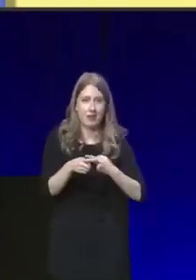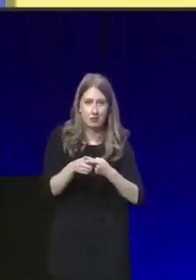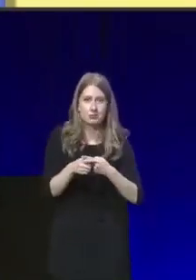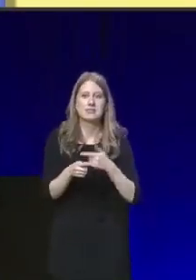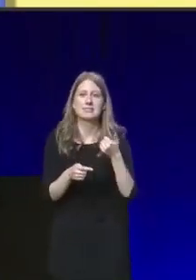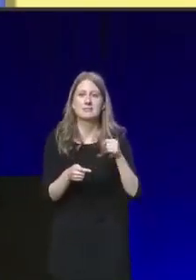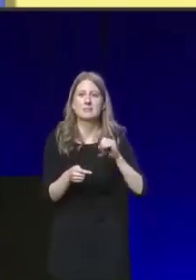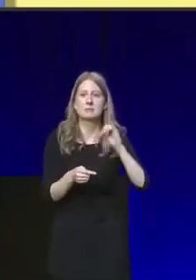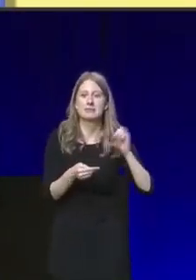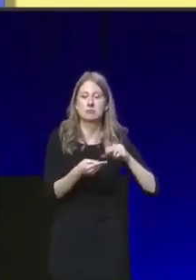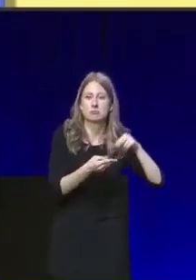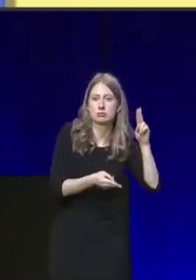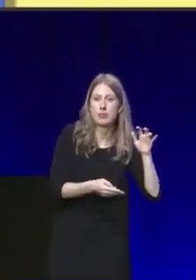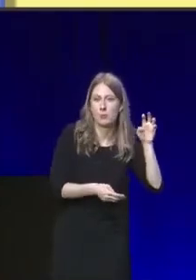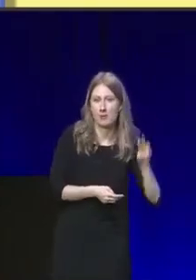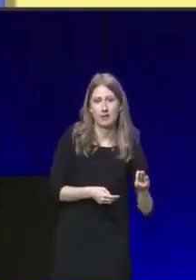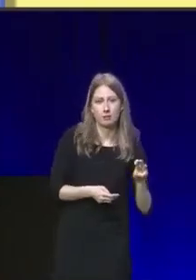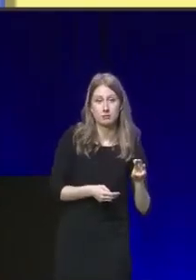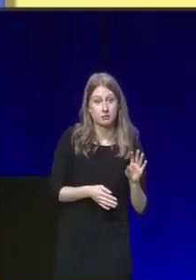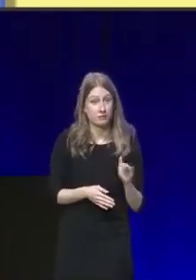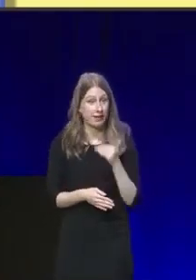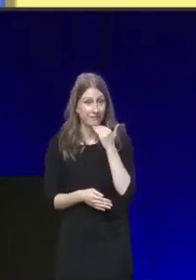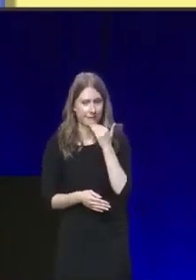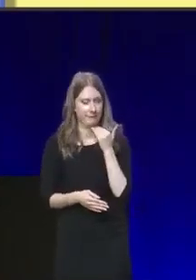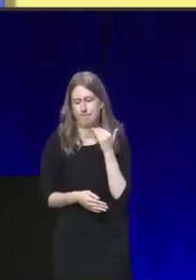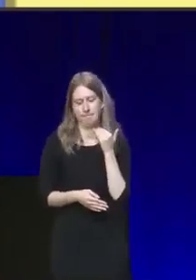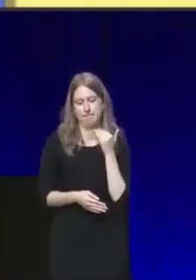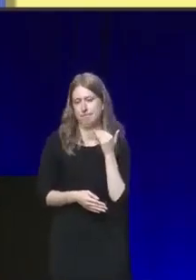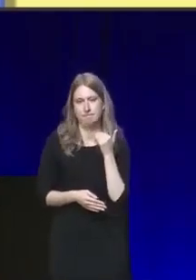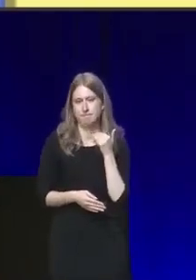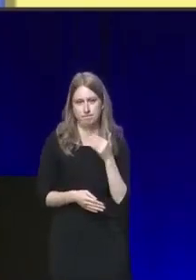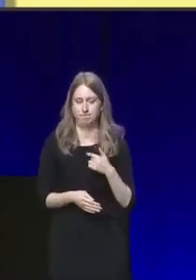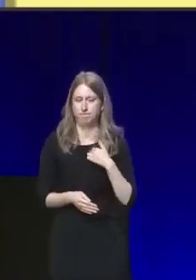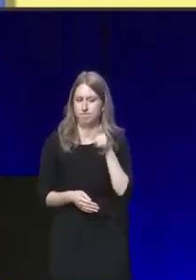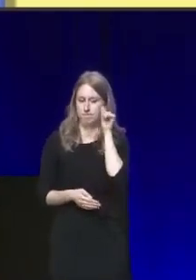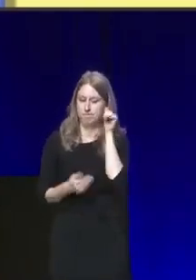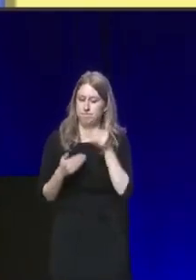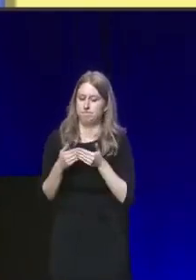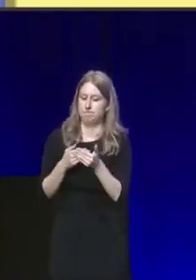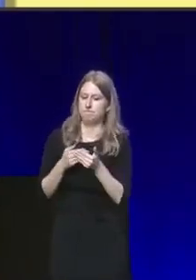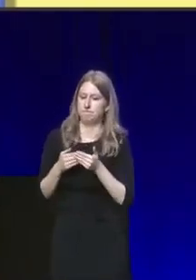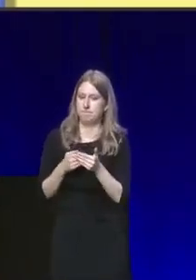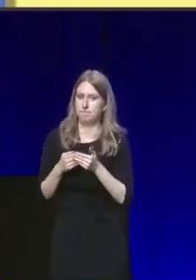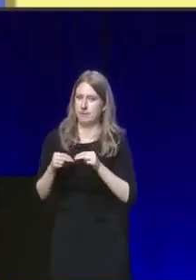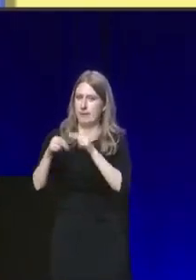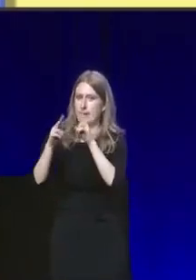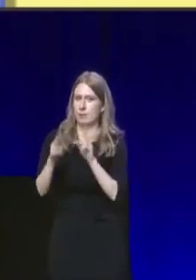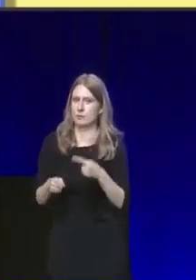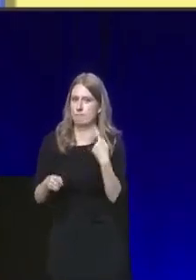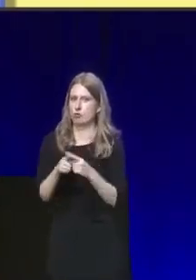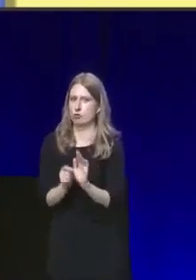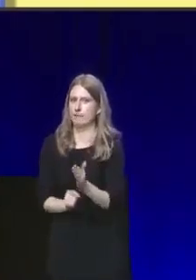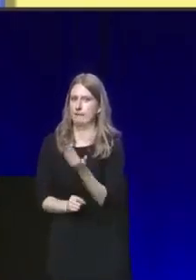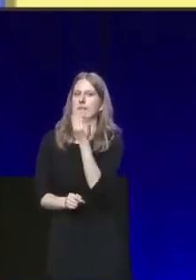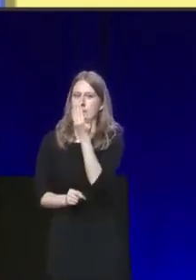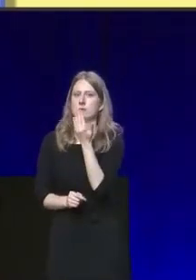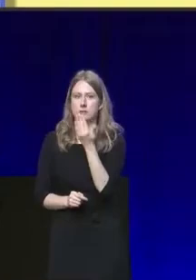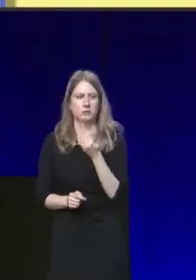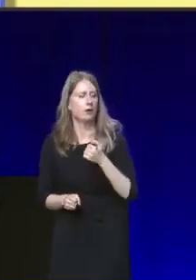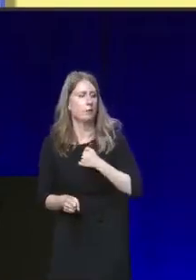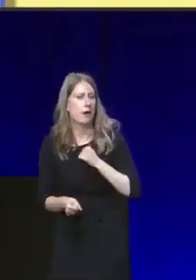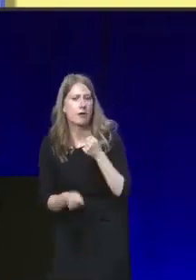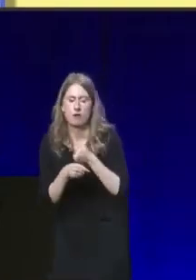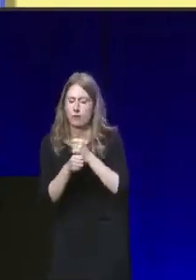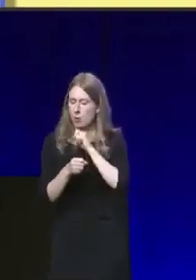than in Wales. But it is not enough. I am acutely aware we face a housing emergency. And my Government will do